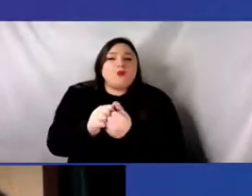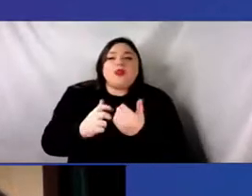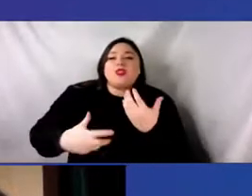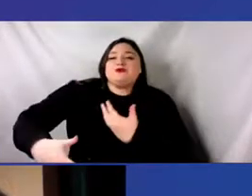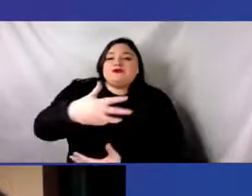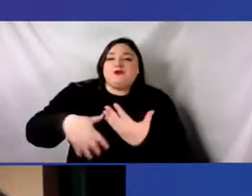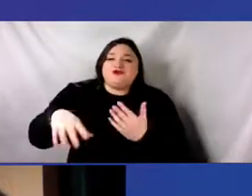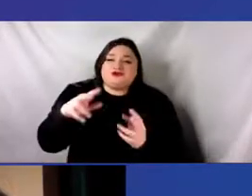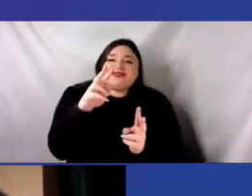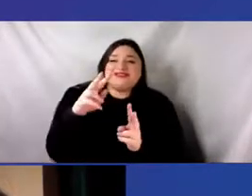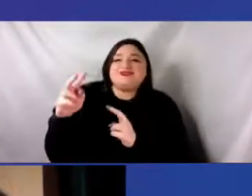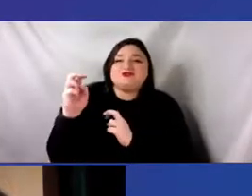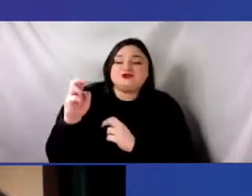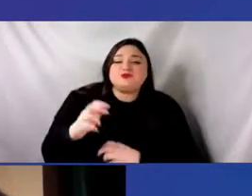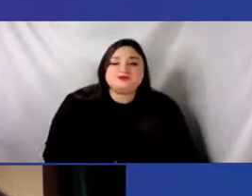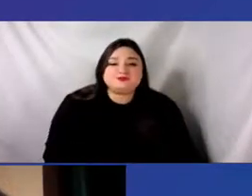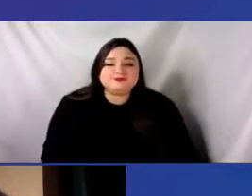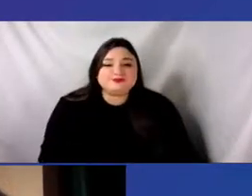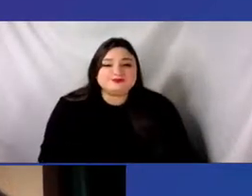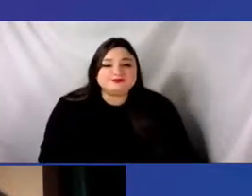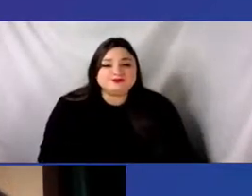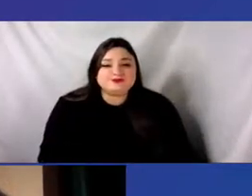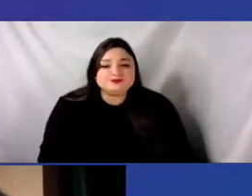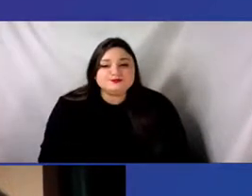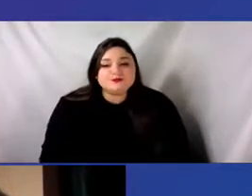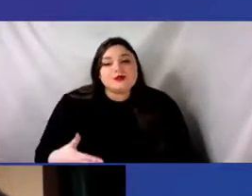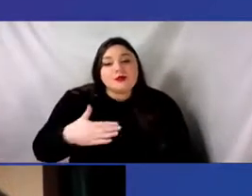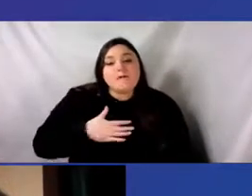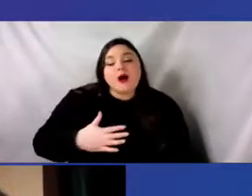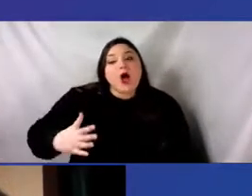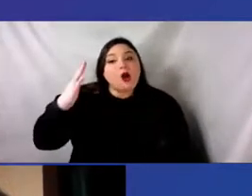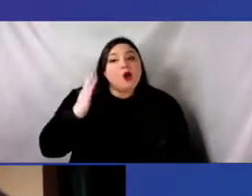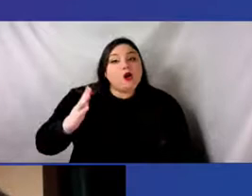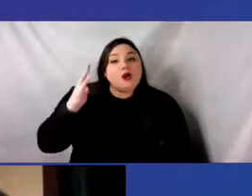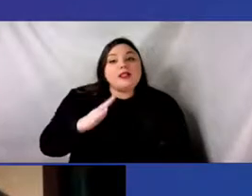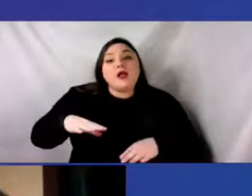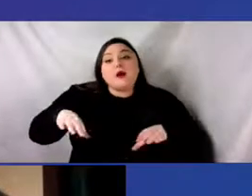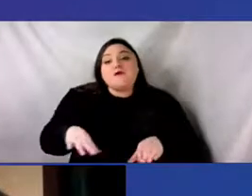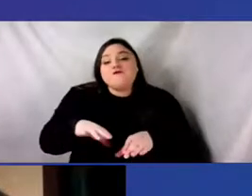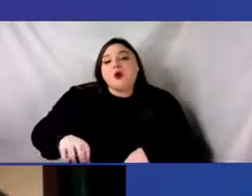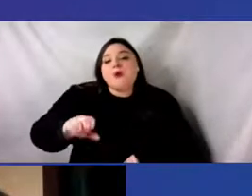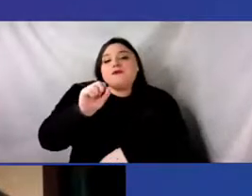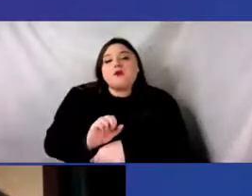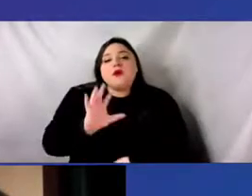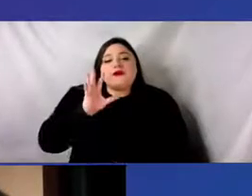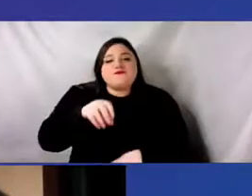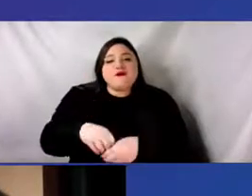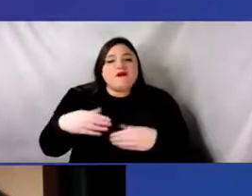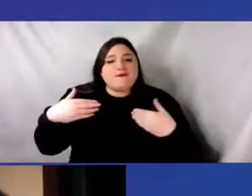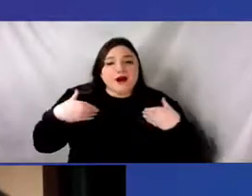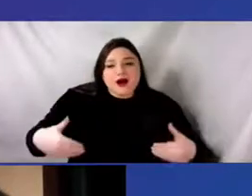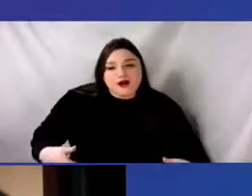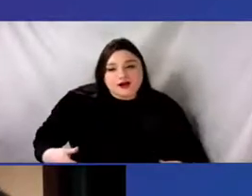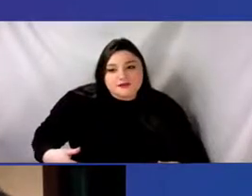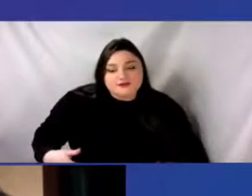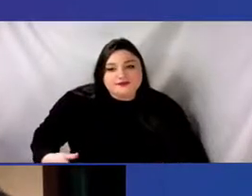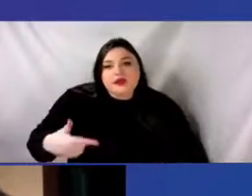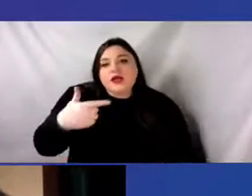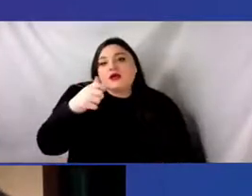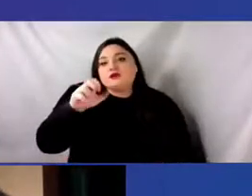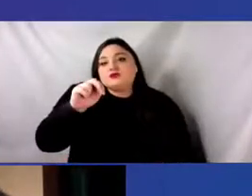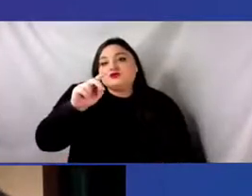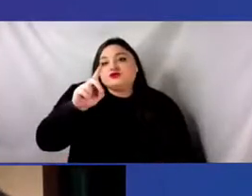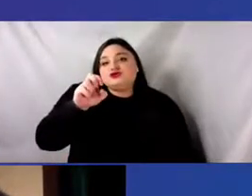addresses. And my early performance work to involve the body and about gender issues. And